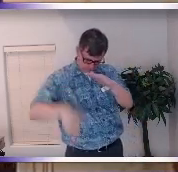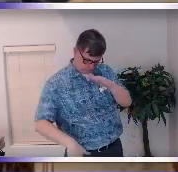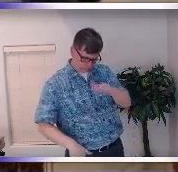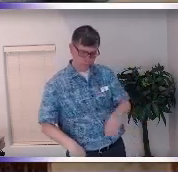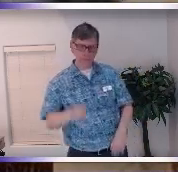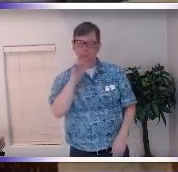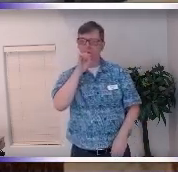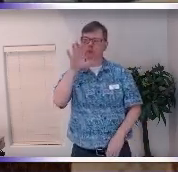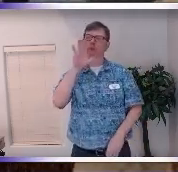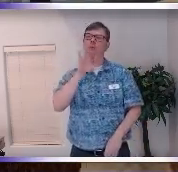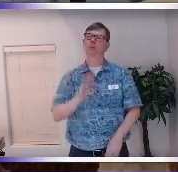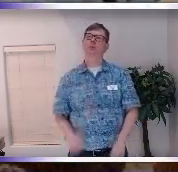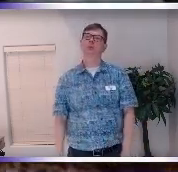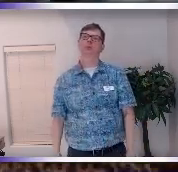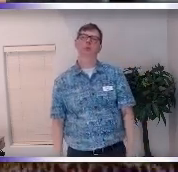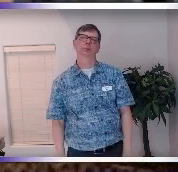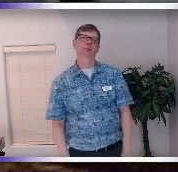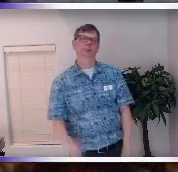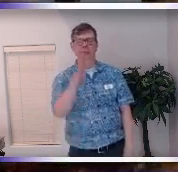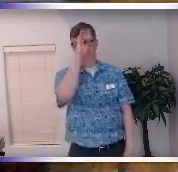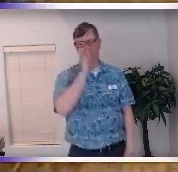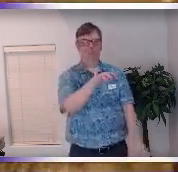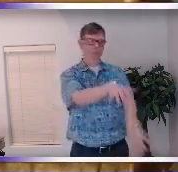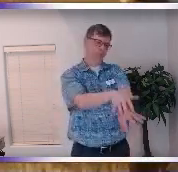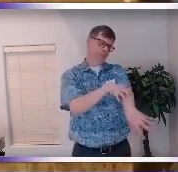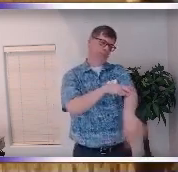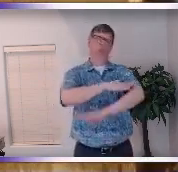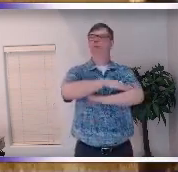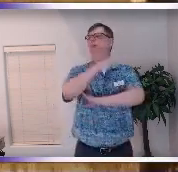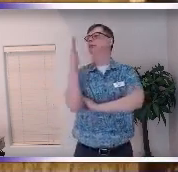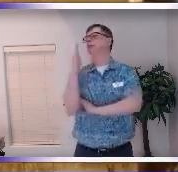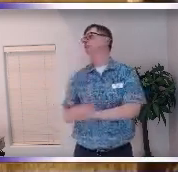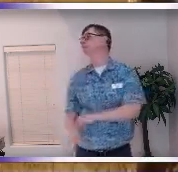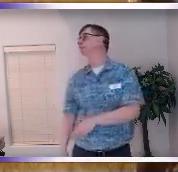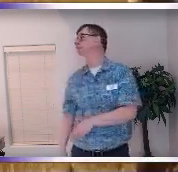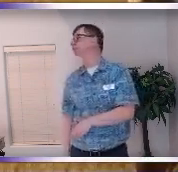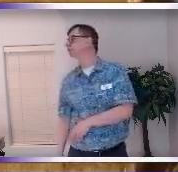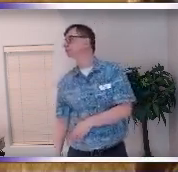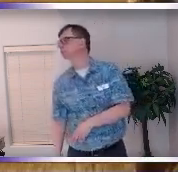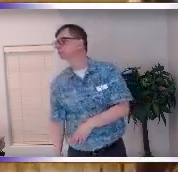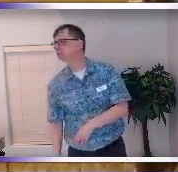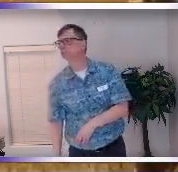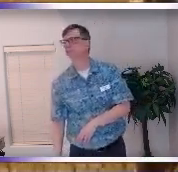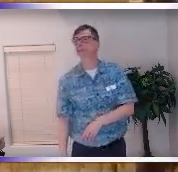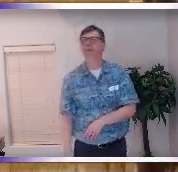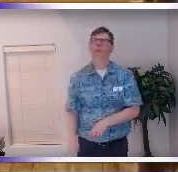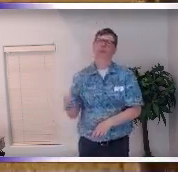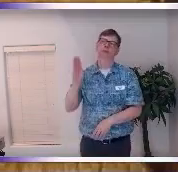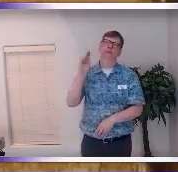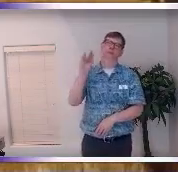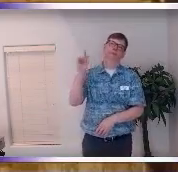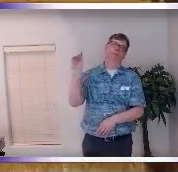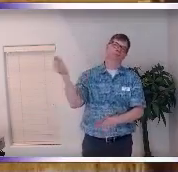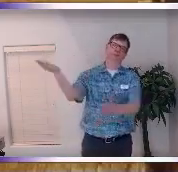I take a breath I'm like I need to go meditate it's been a long day and um and I don't know what happened and my mom Bill comes in and Bill's like how is it